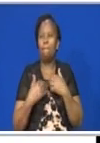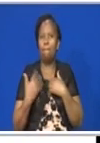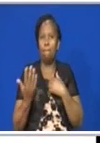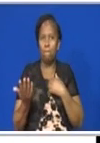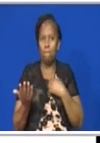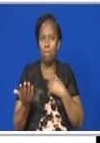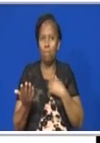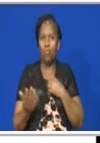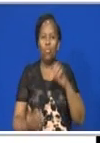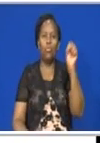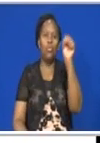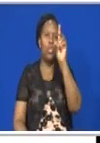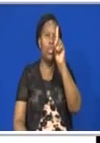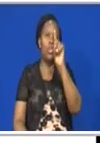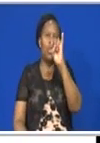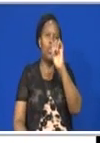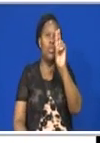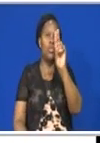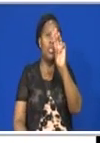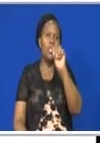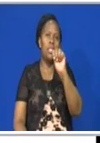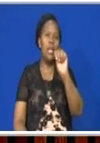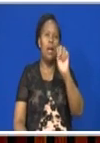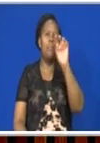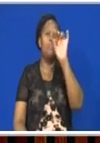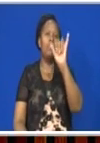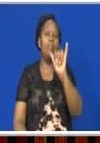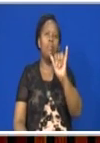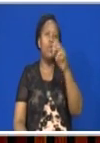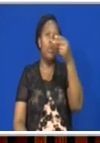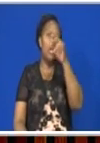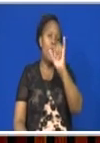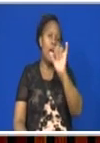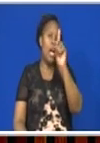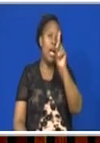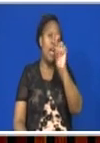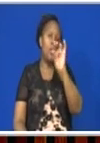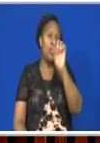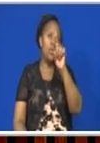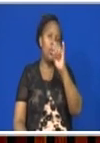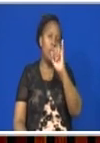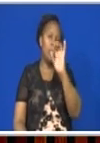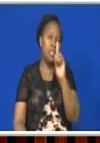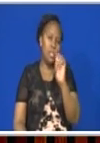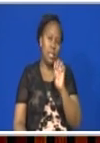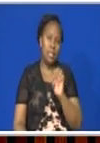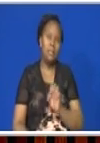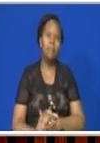have sodium hydroxide. We have sodium hydroxide.